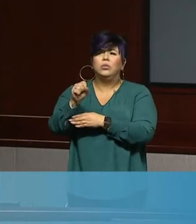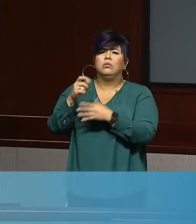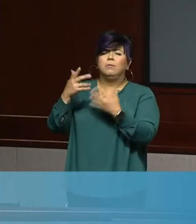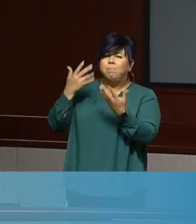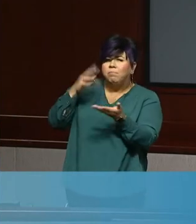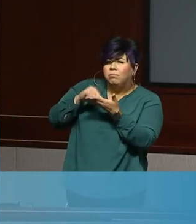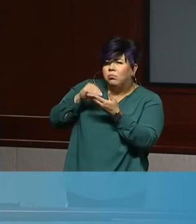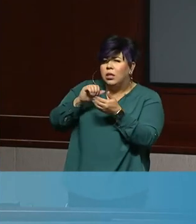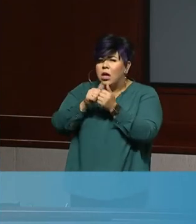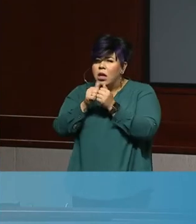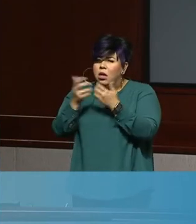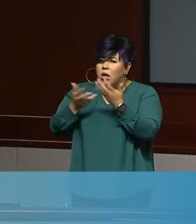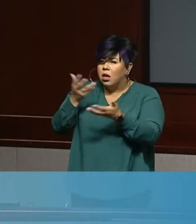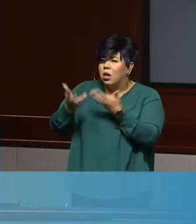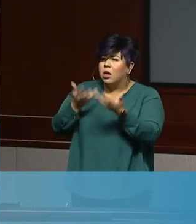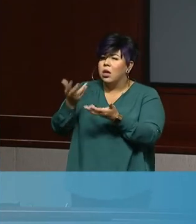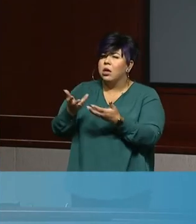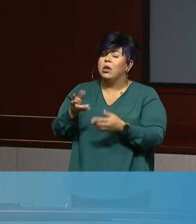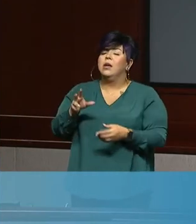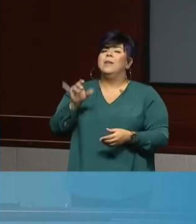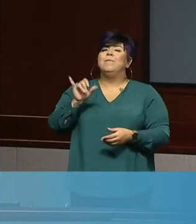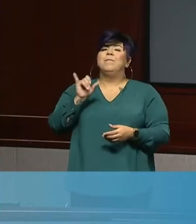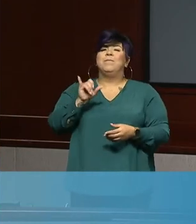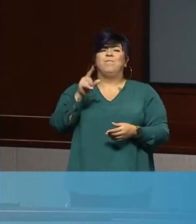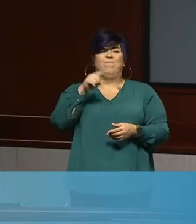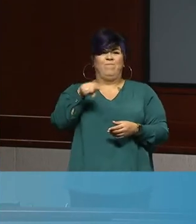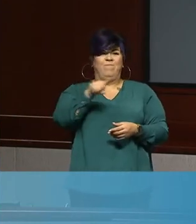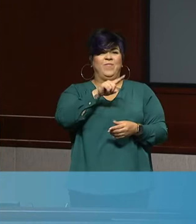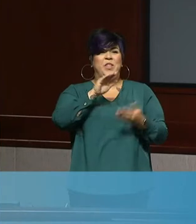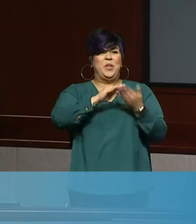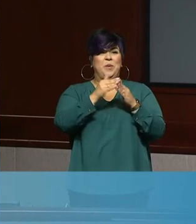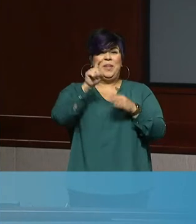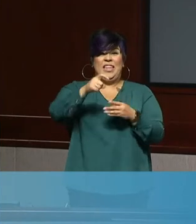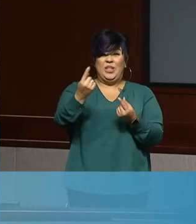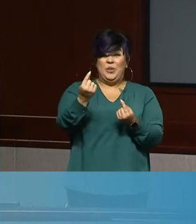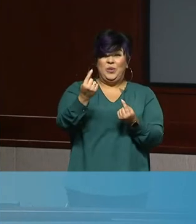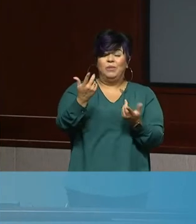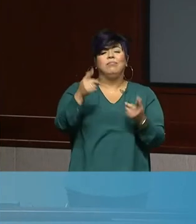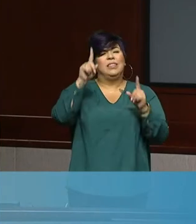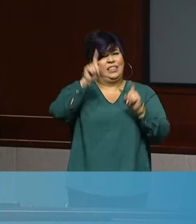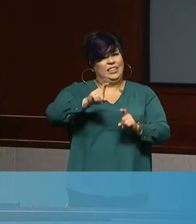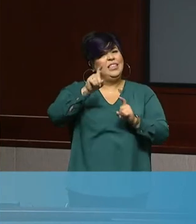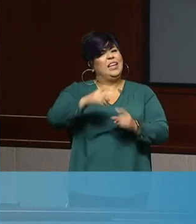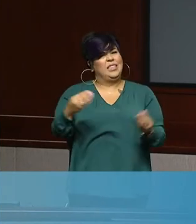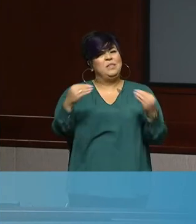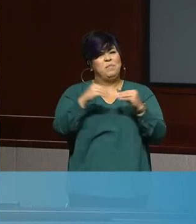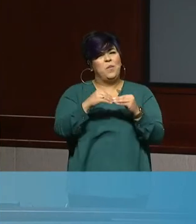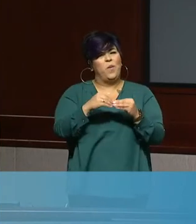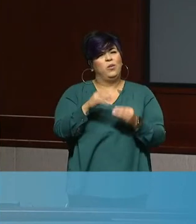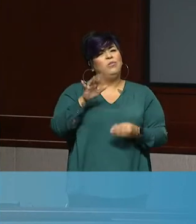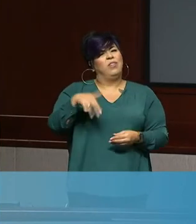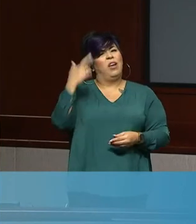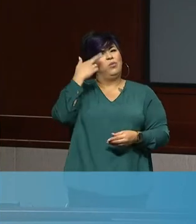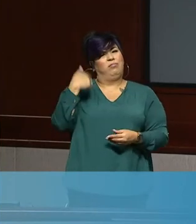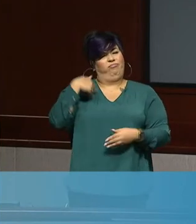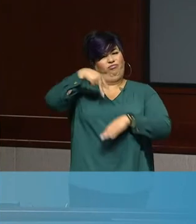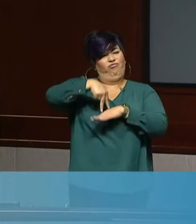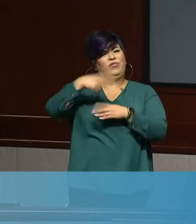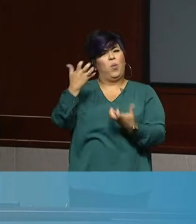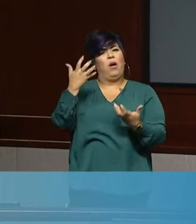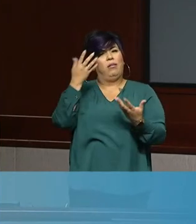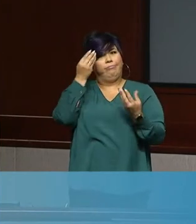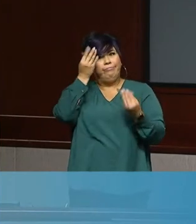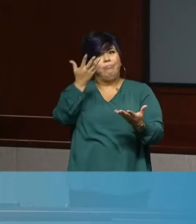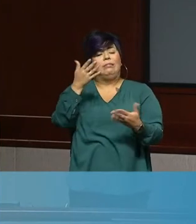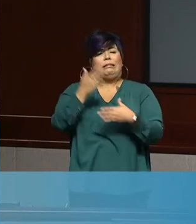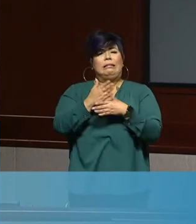became apparent that the community needs to do more testing. So we wanted to encourage folks to do that. And in an effort